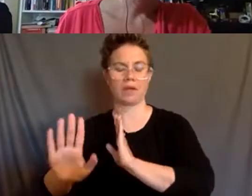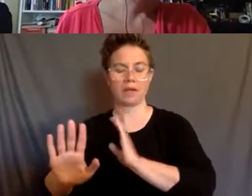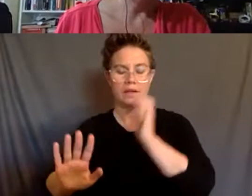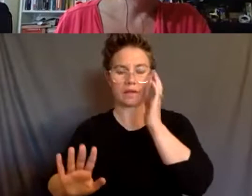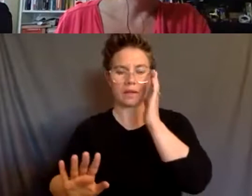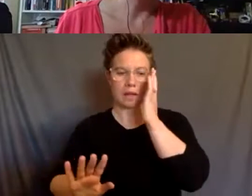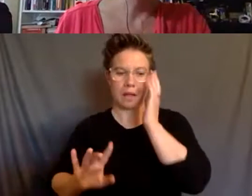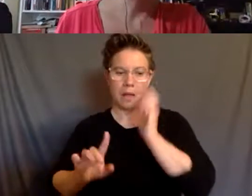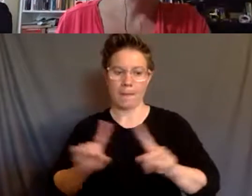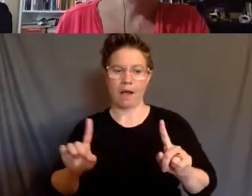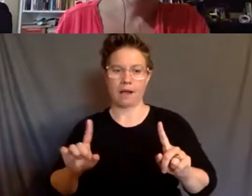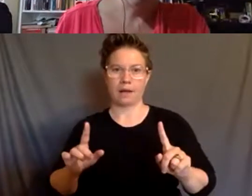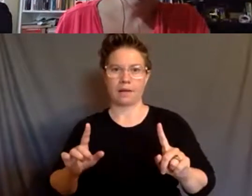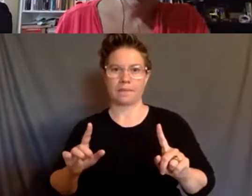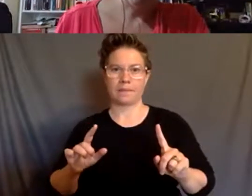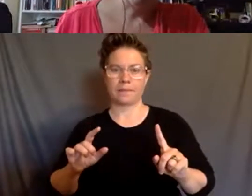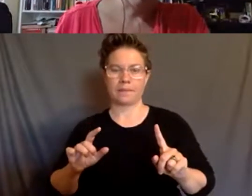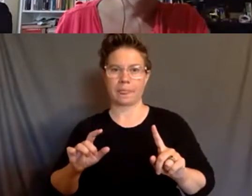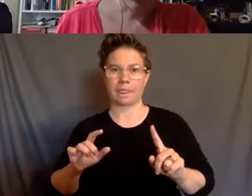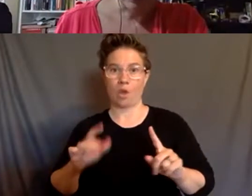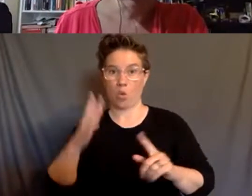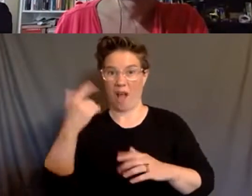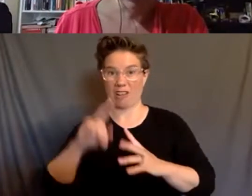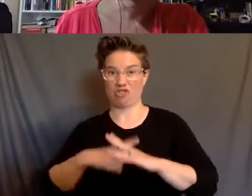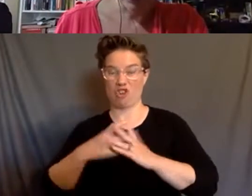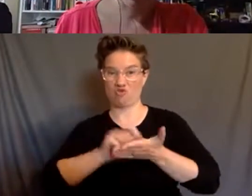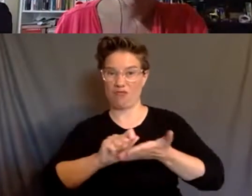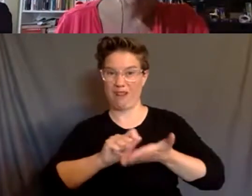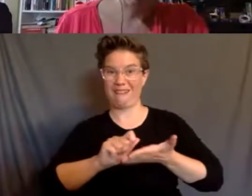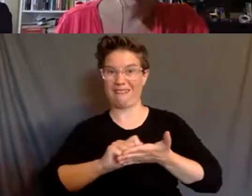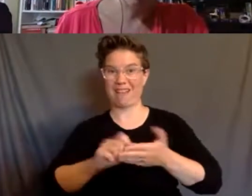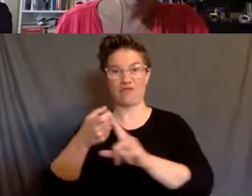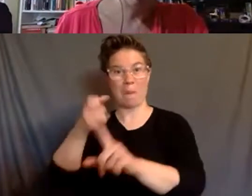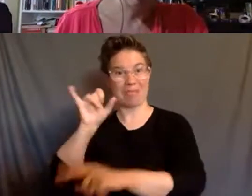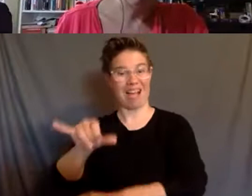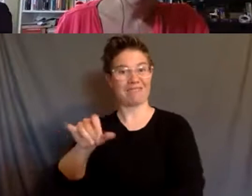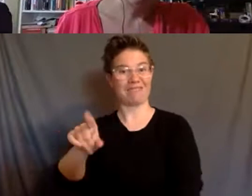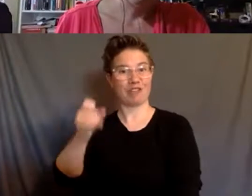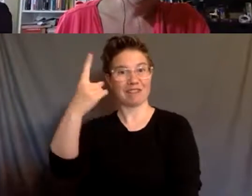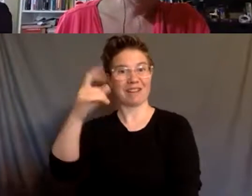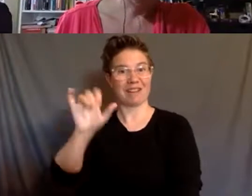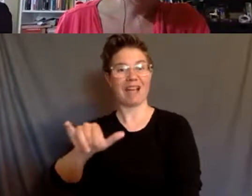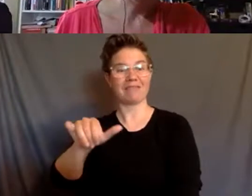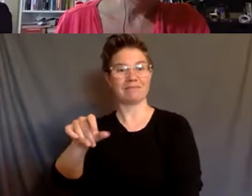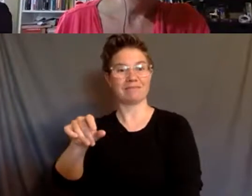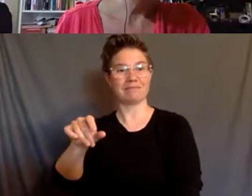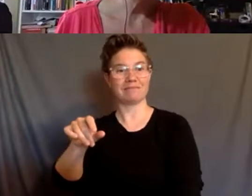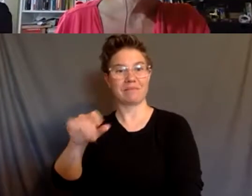way that I came to do this book came from like that understanding of politics. Um, Um,